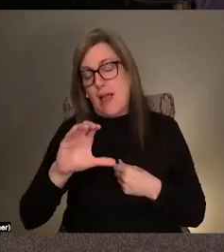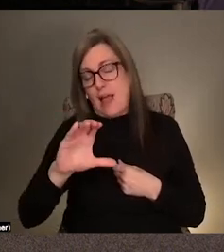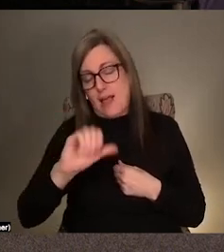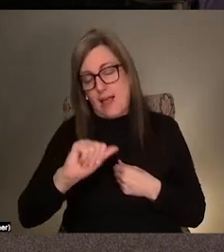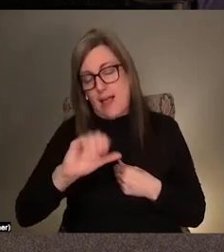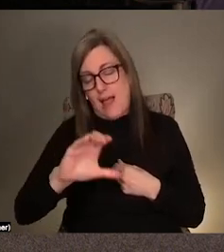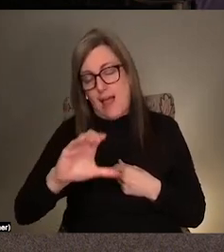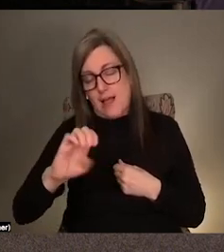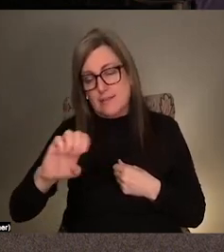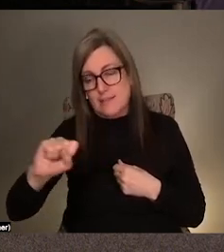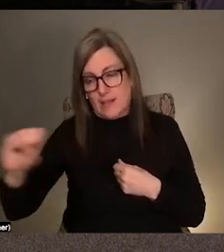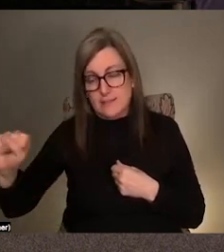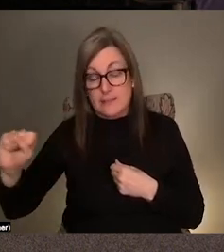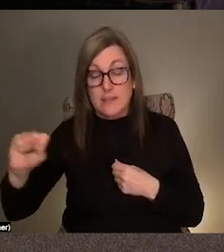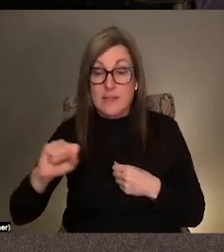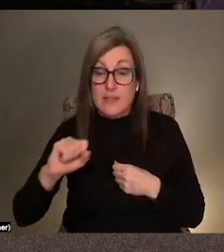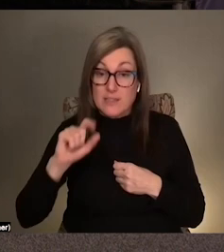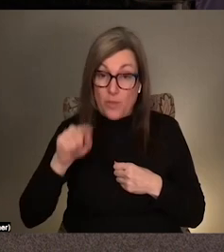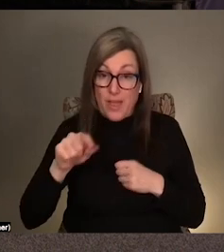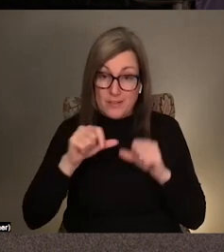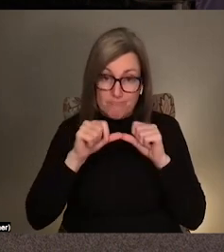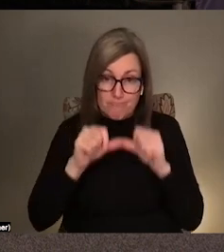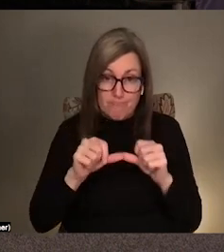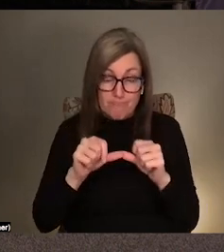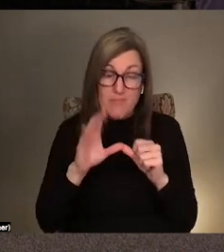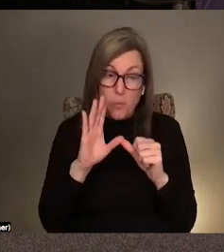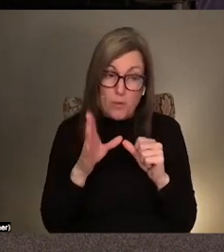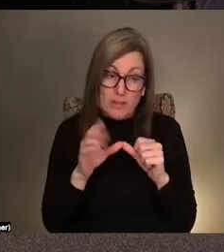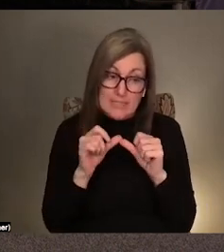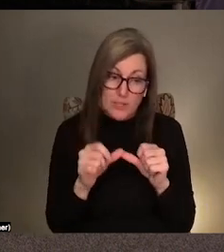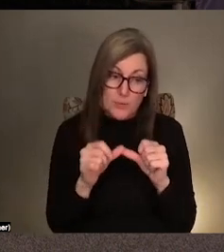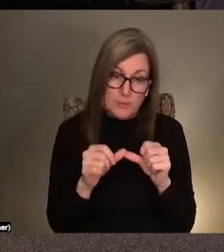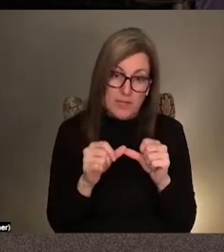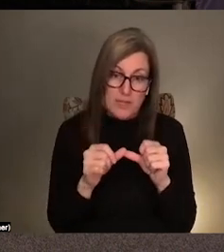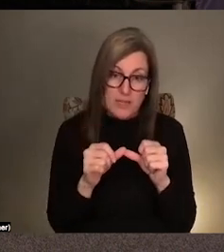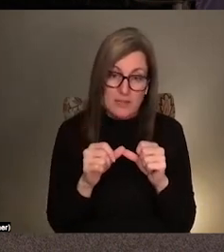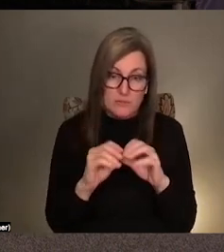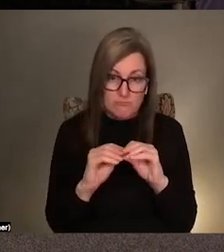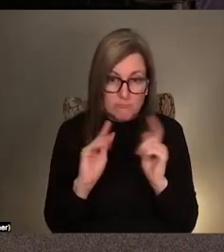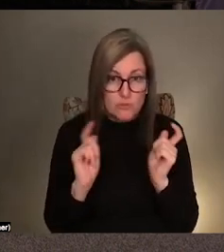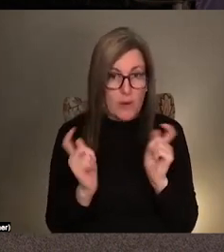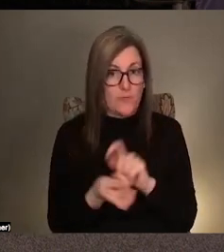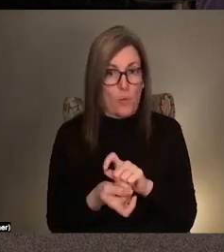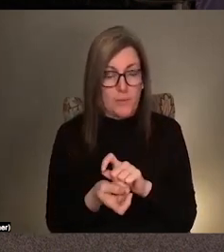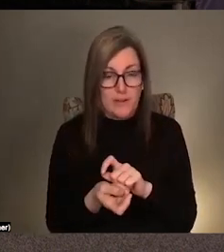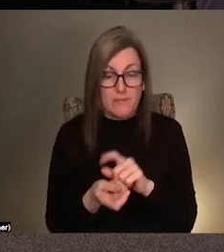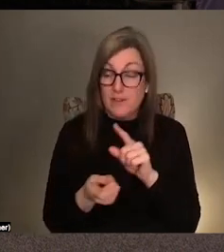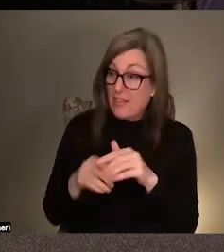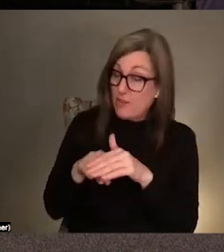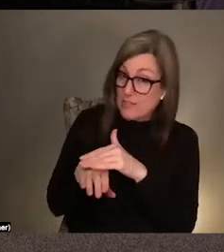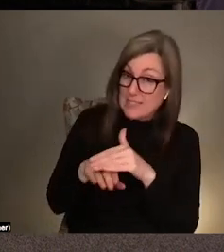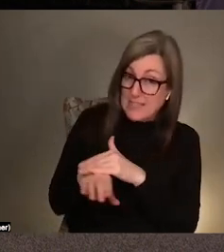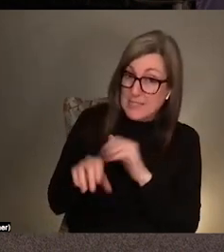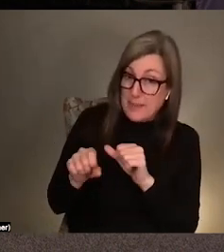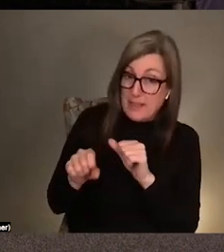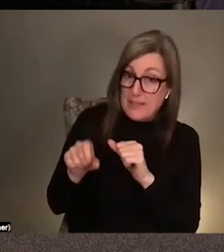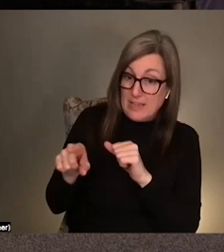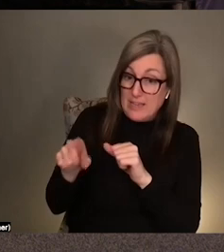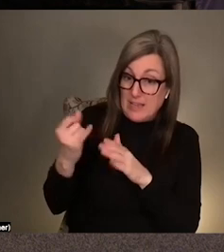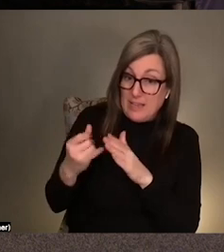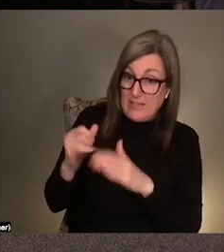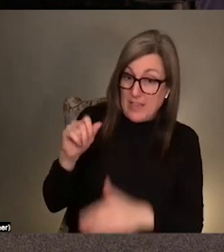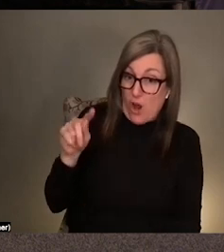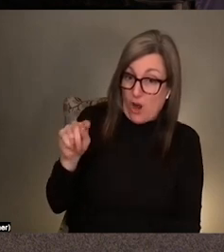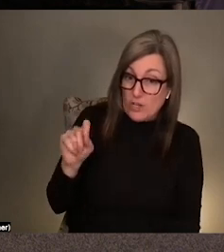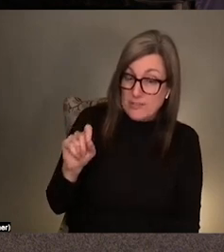is, and will continue to be like really, uh, uh, I don't know, transformative. And there's accessibility in the arts. Oh my. Yeah.